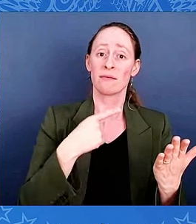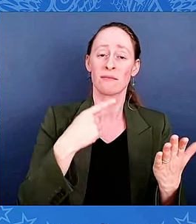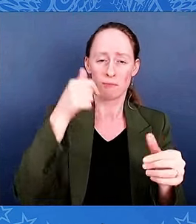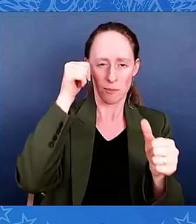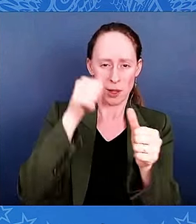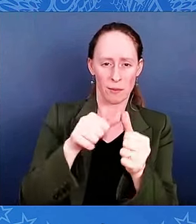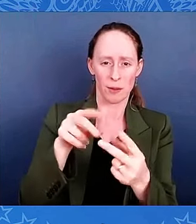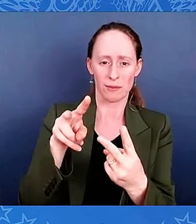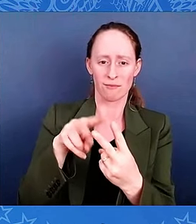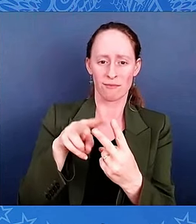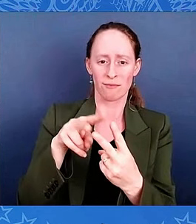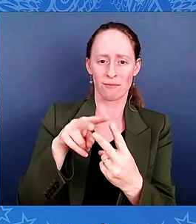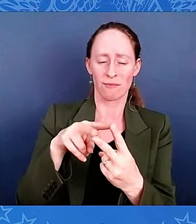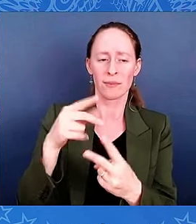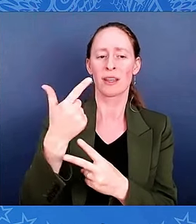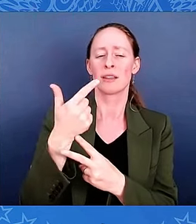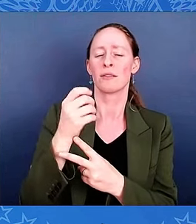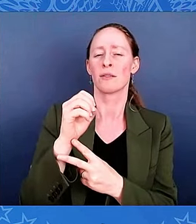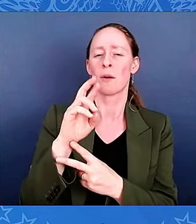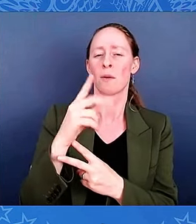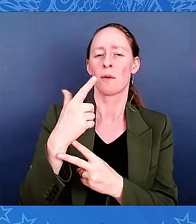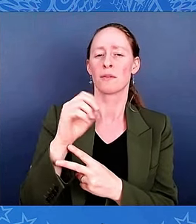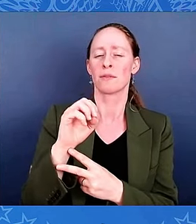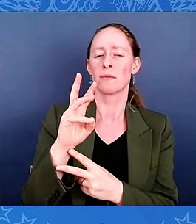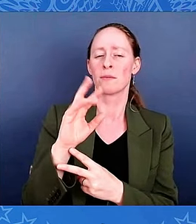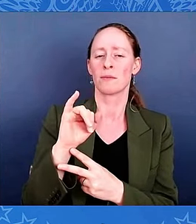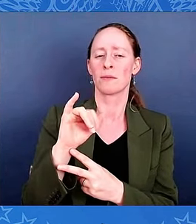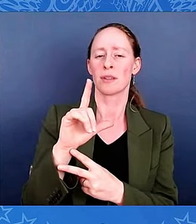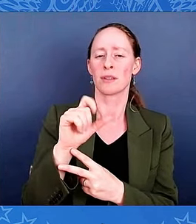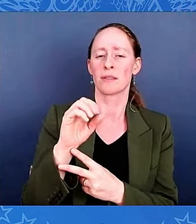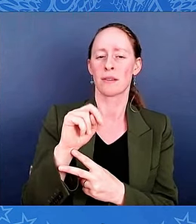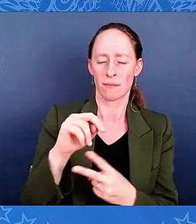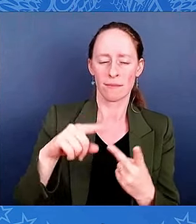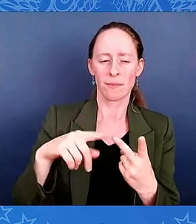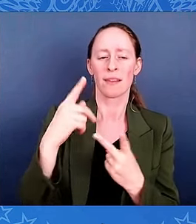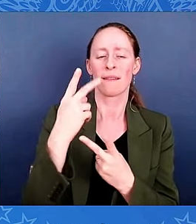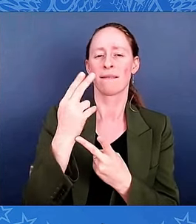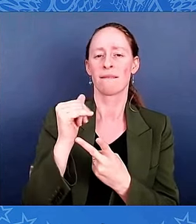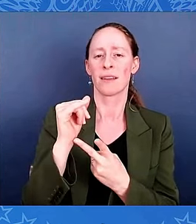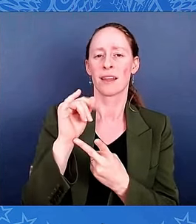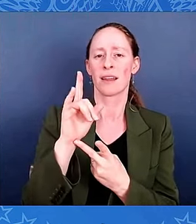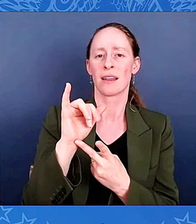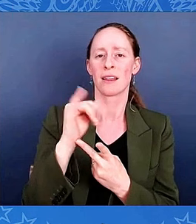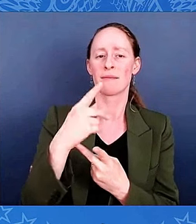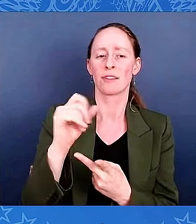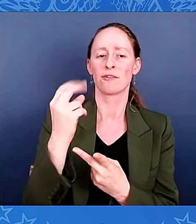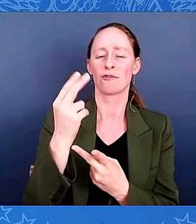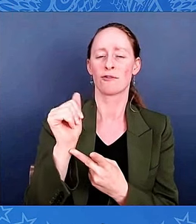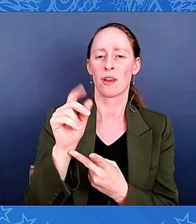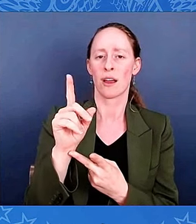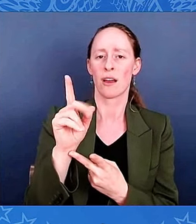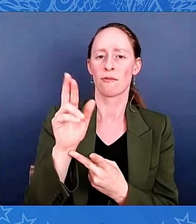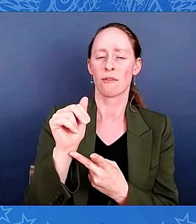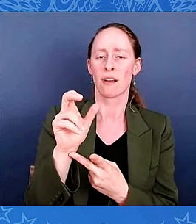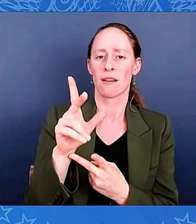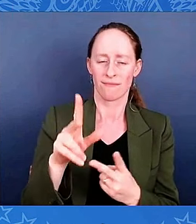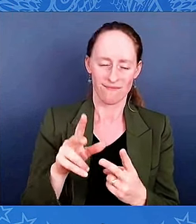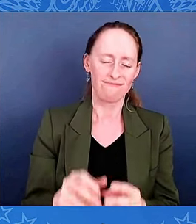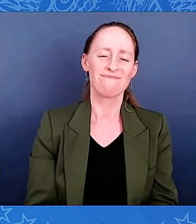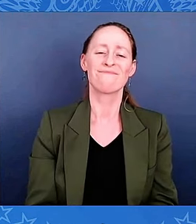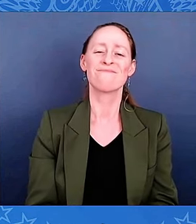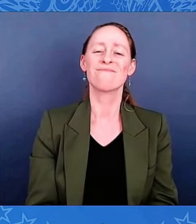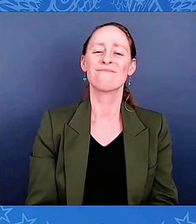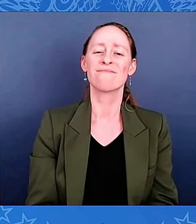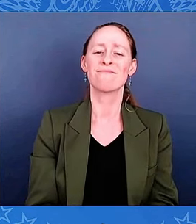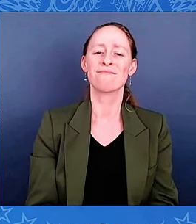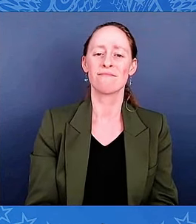help us to hold fast the principles they so bravely defended, and help us to hold high the light